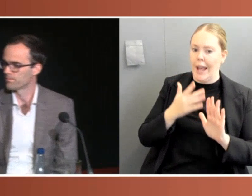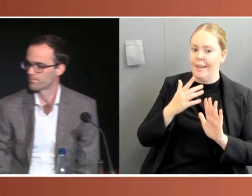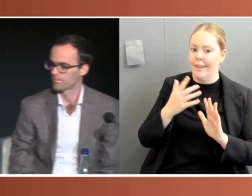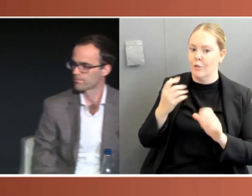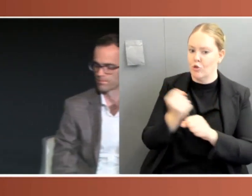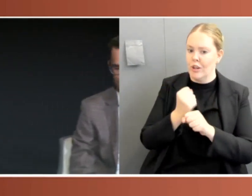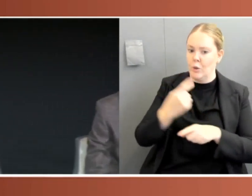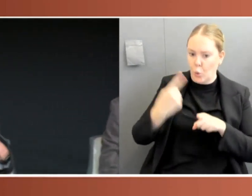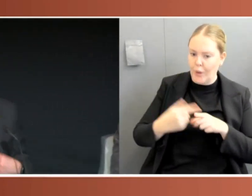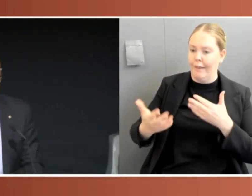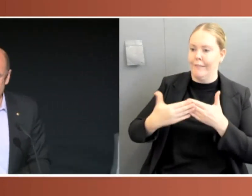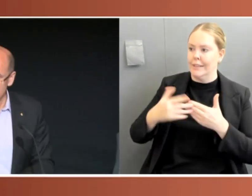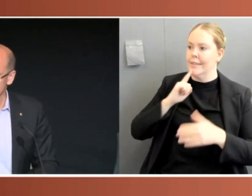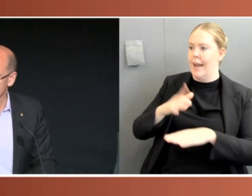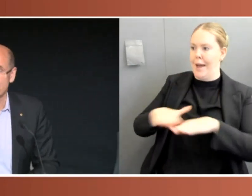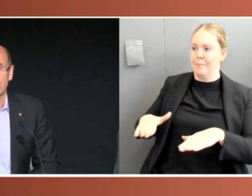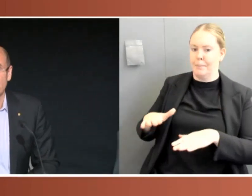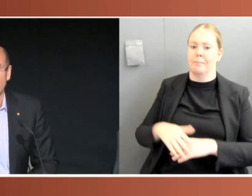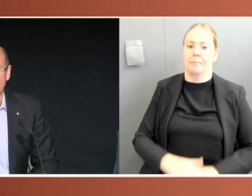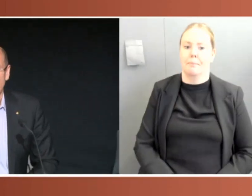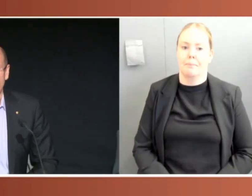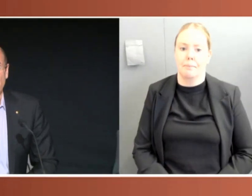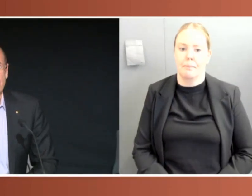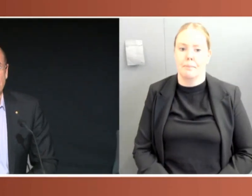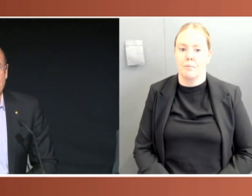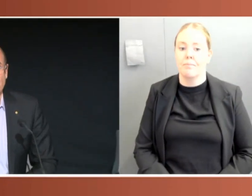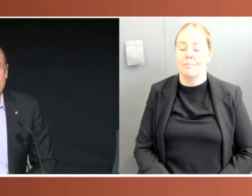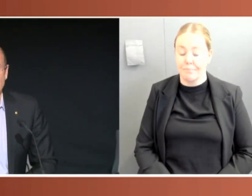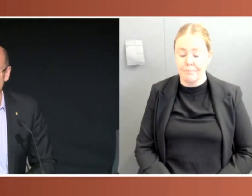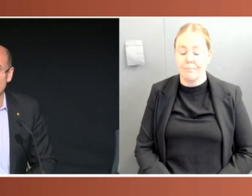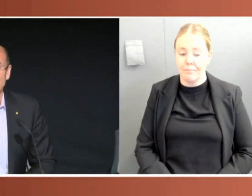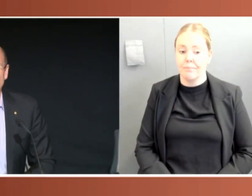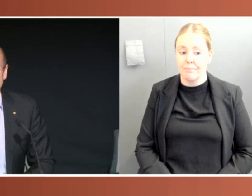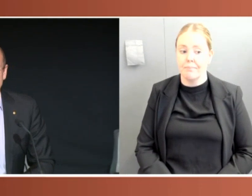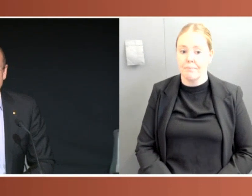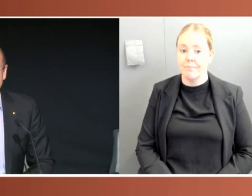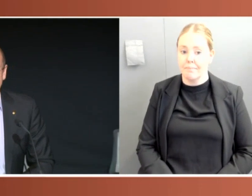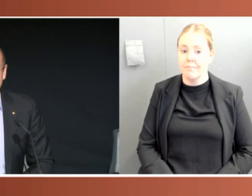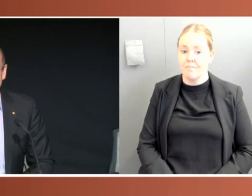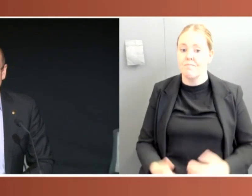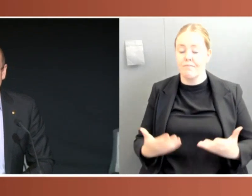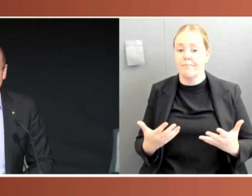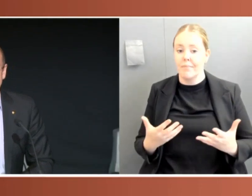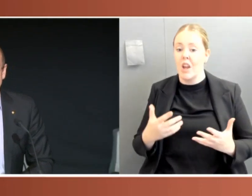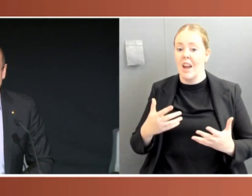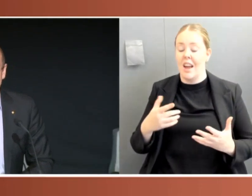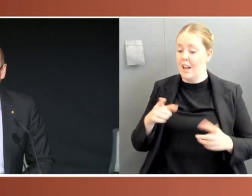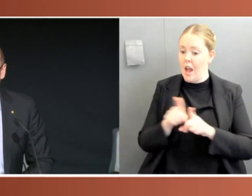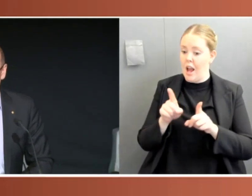particularly extreme. So, I mean, as Harry indicated in his part of the talk, that the fact that they could prevent Australian citizens returning from India and leave them in